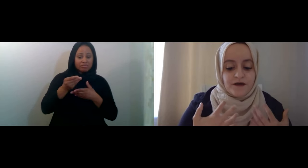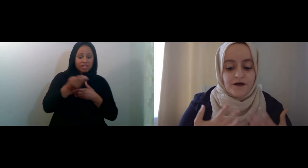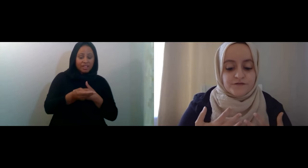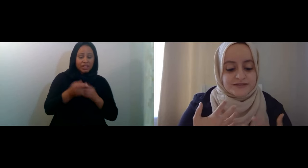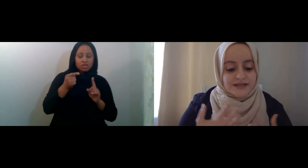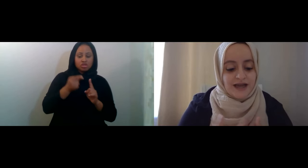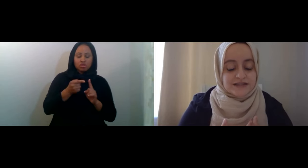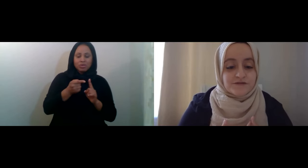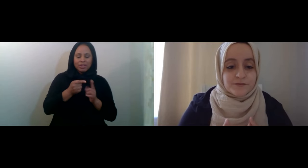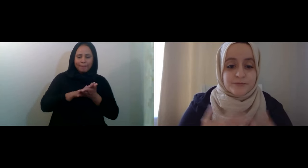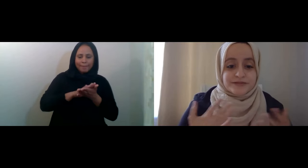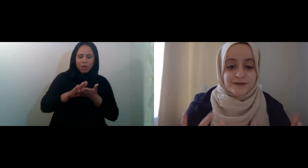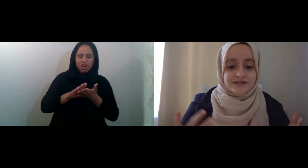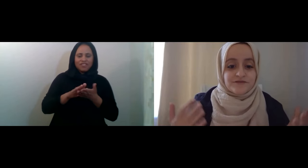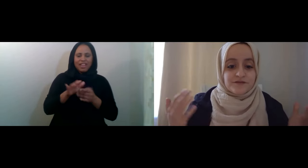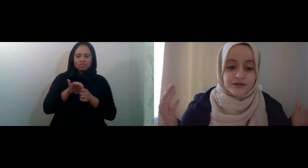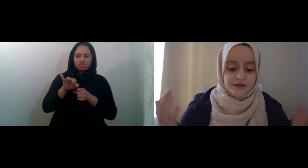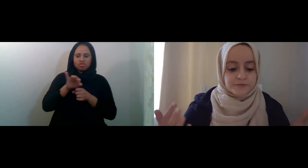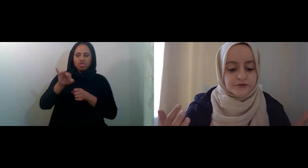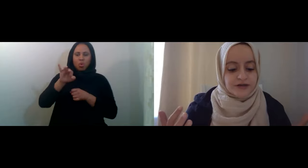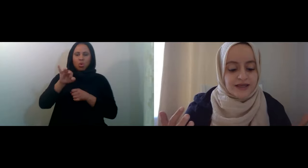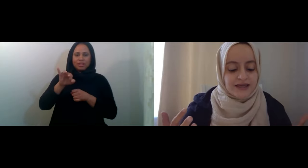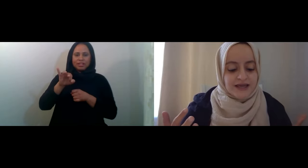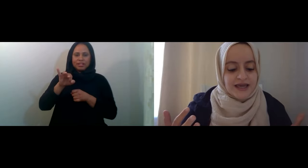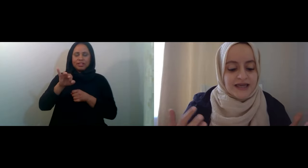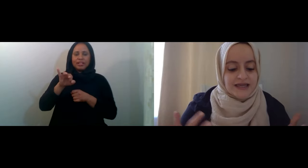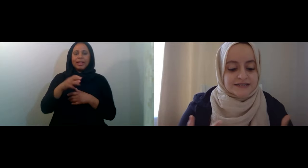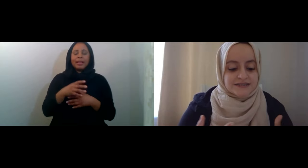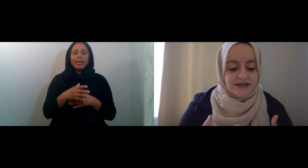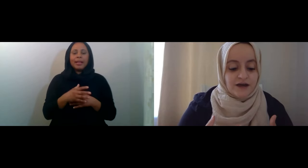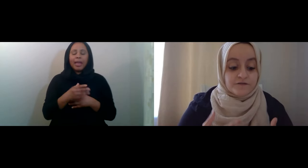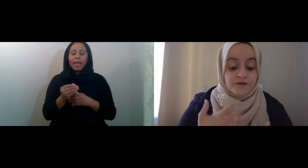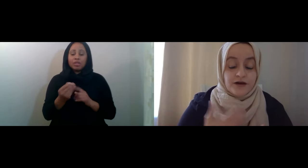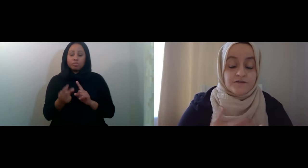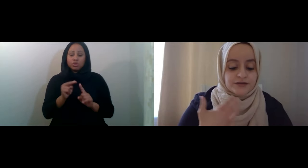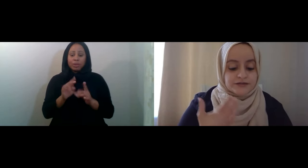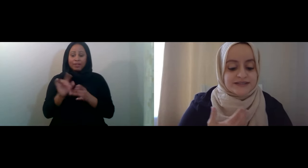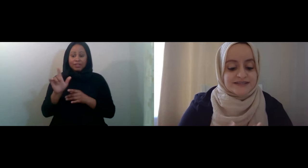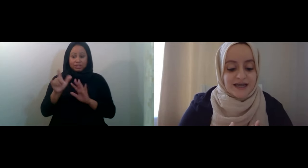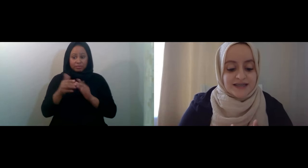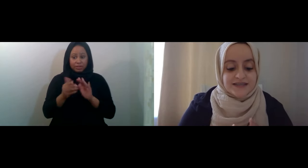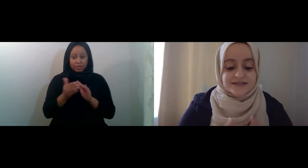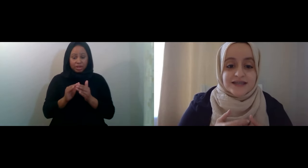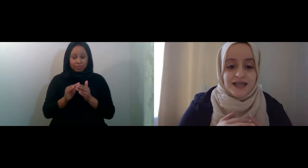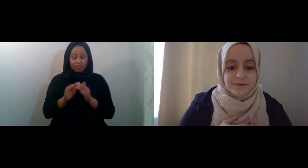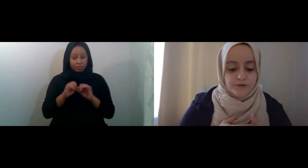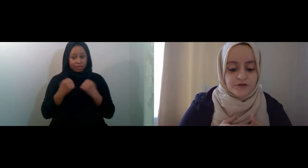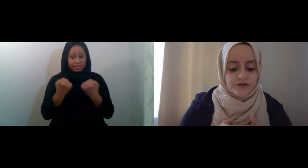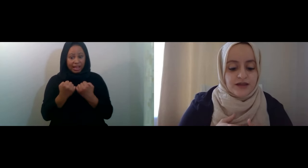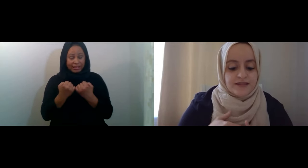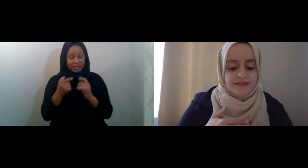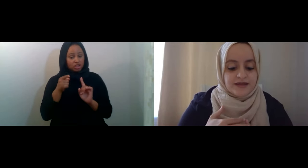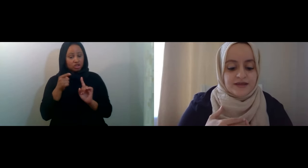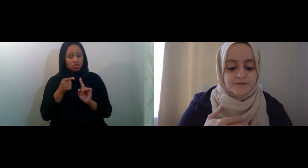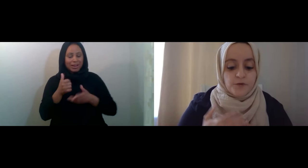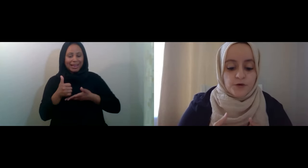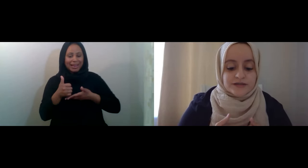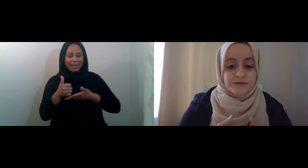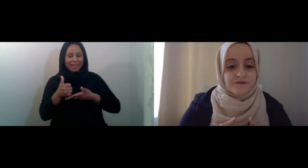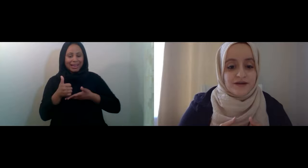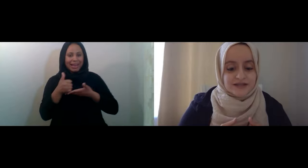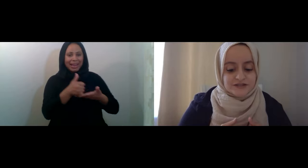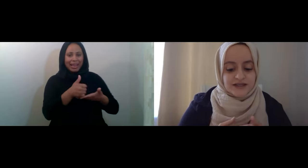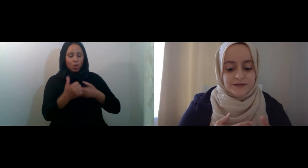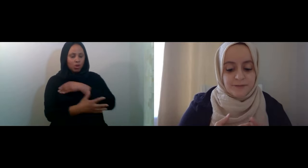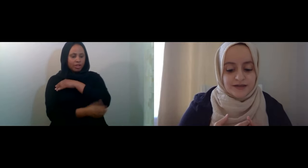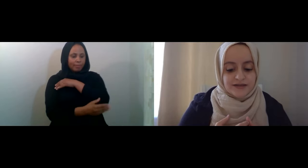of the zakat from the perspective of the community is, of the society, is to enable the poor